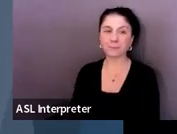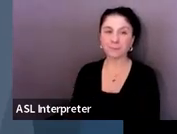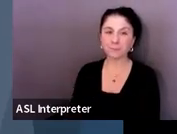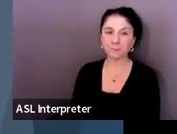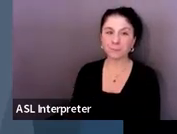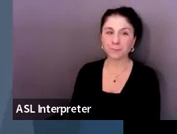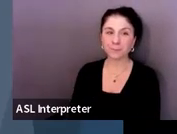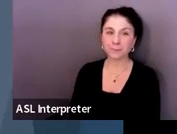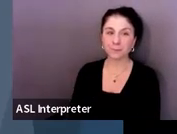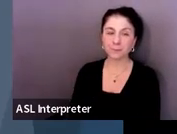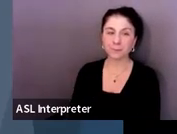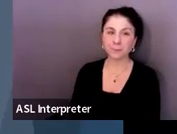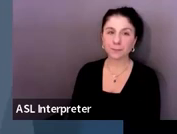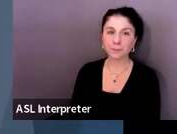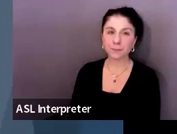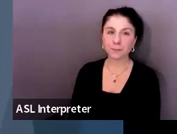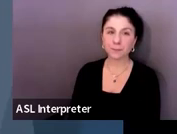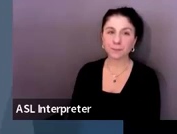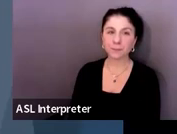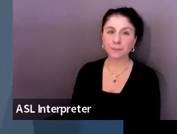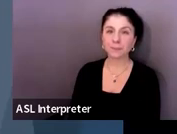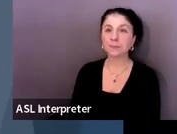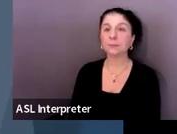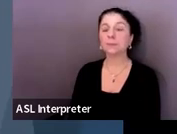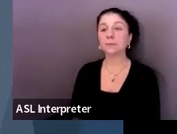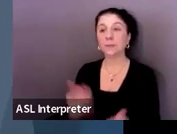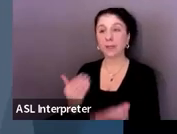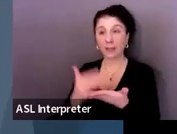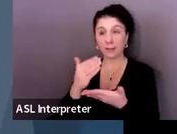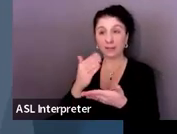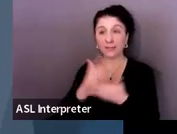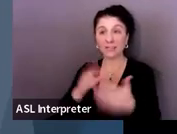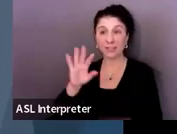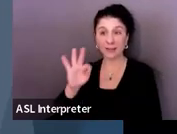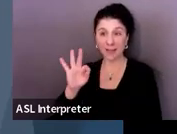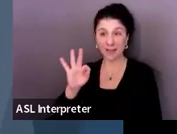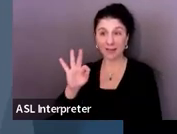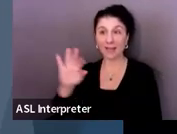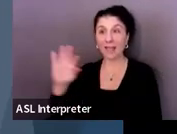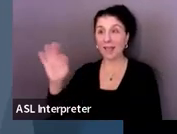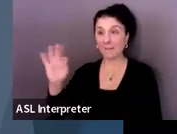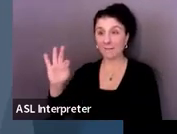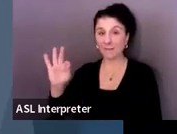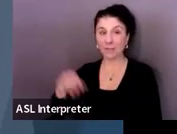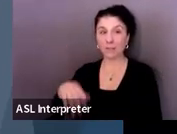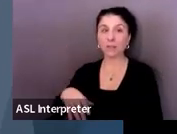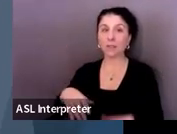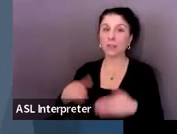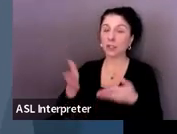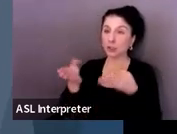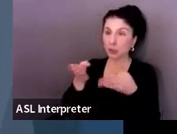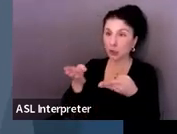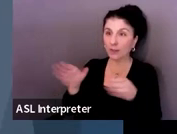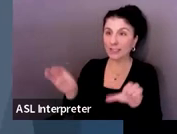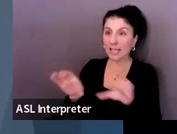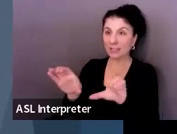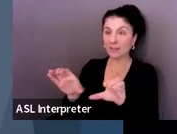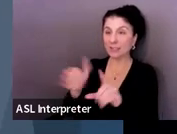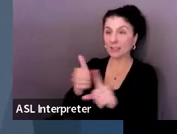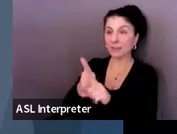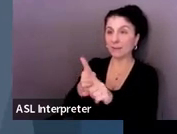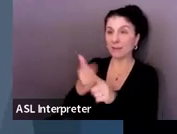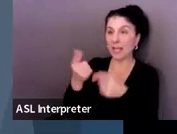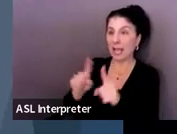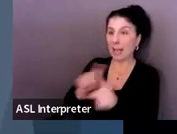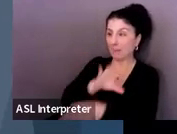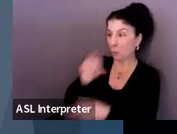So in that section 9F, just remember that these services and activities are occurring during the life